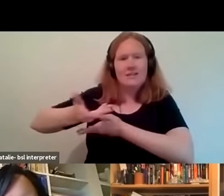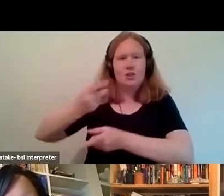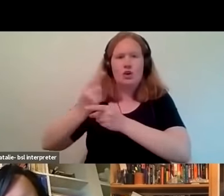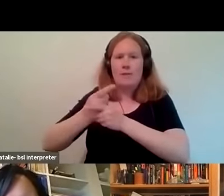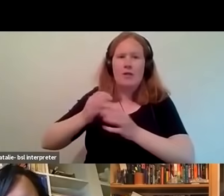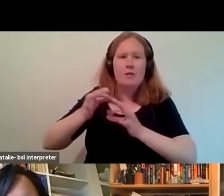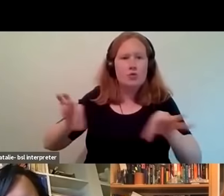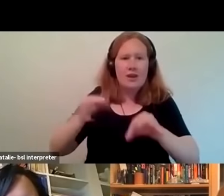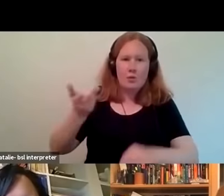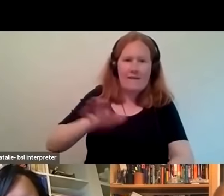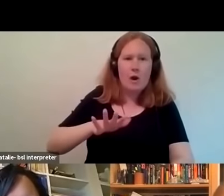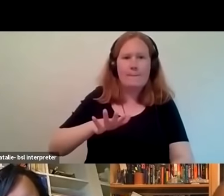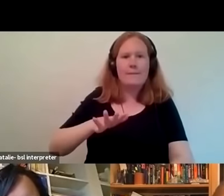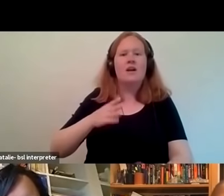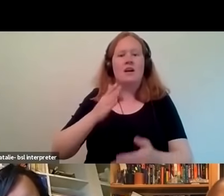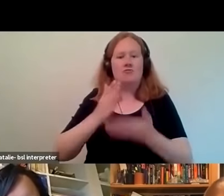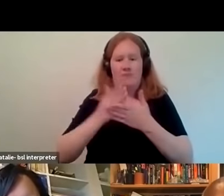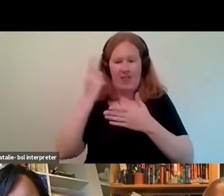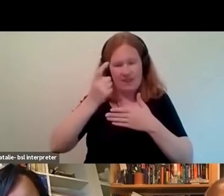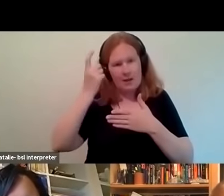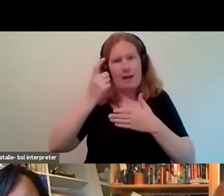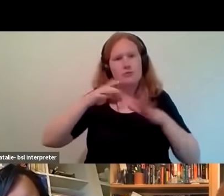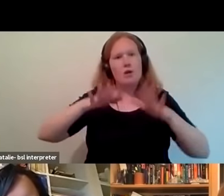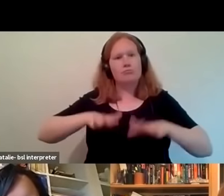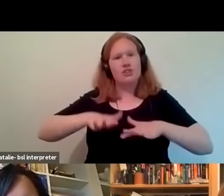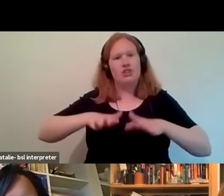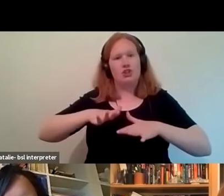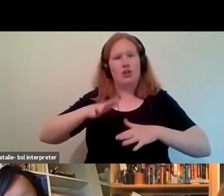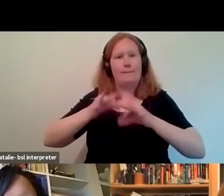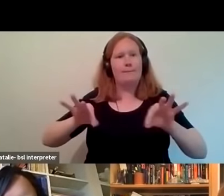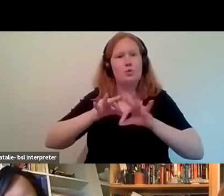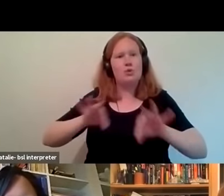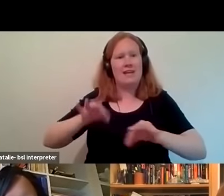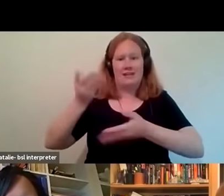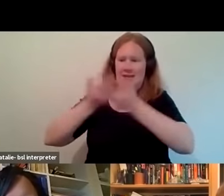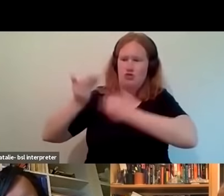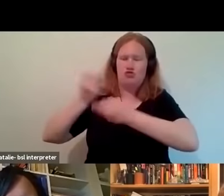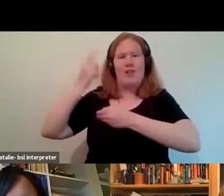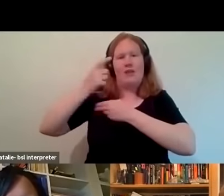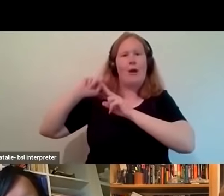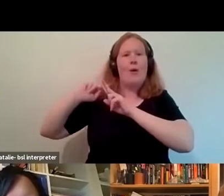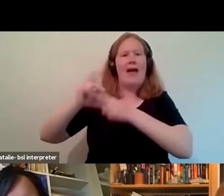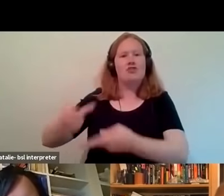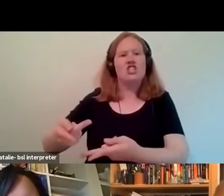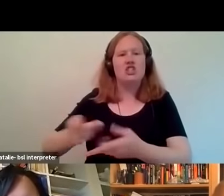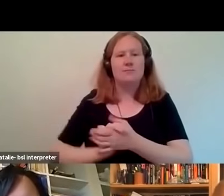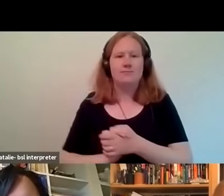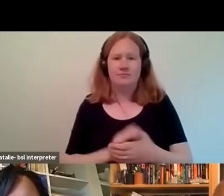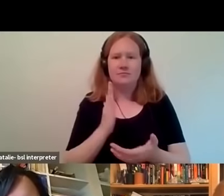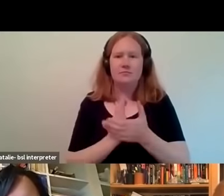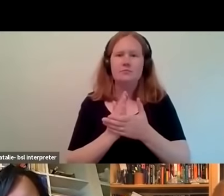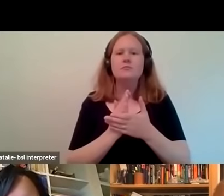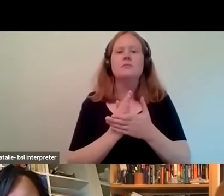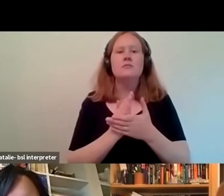of history british music history and heritage and heritage so it was important to uh collaborate with